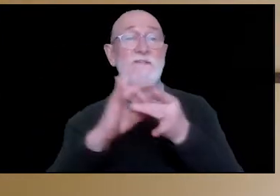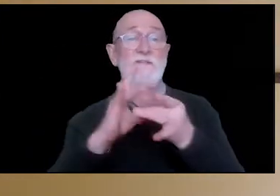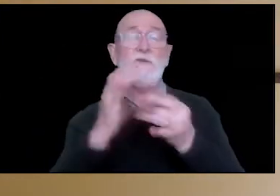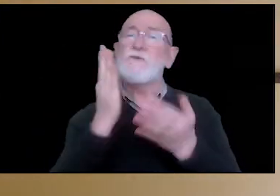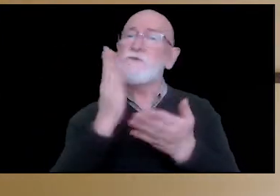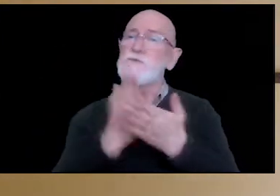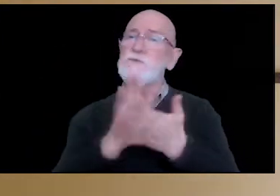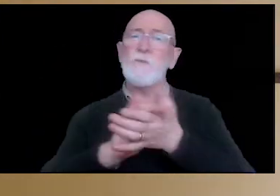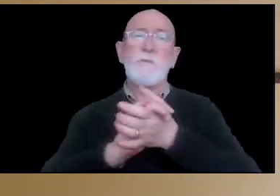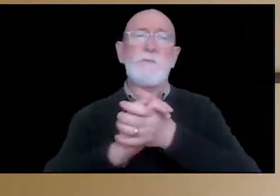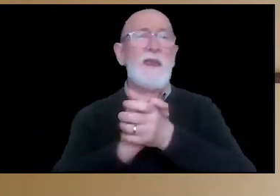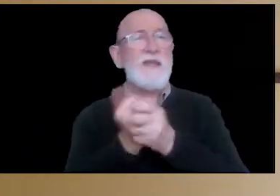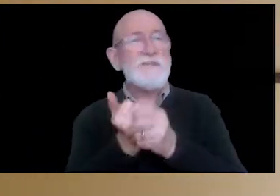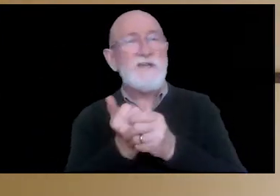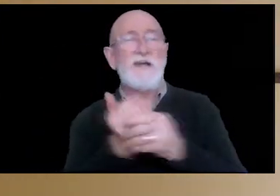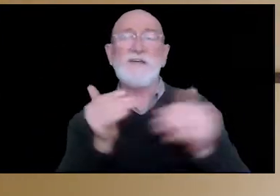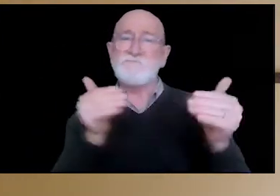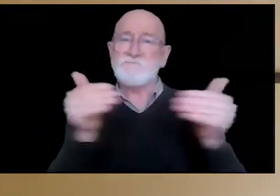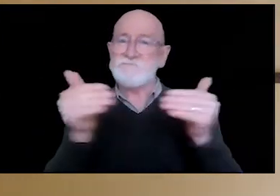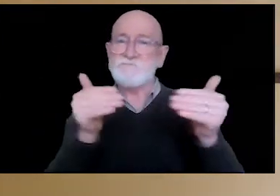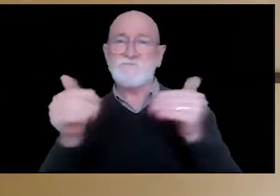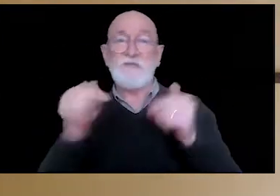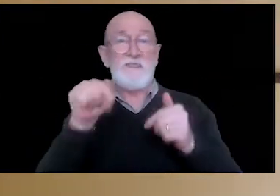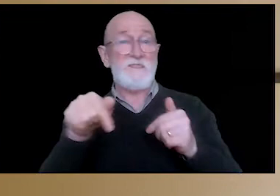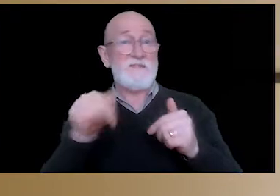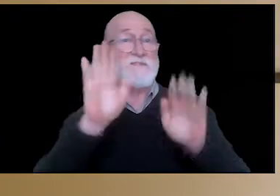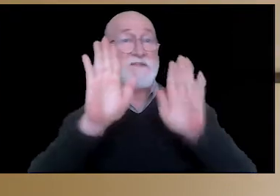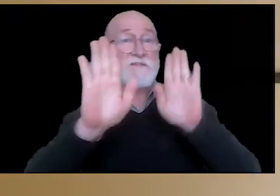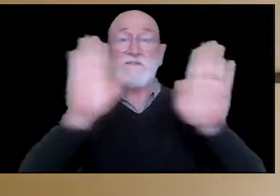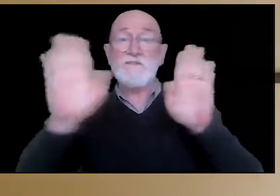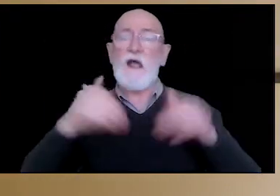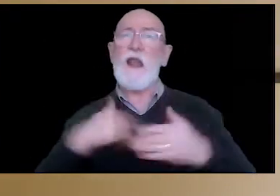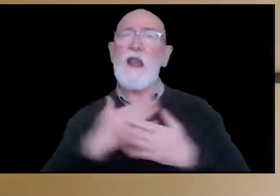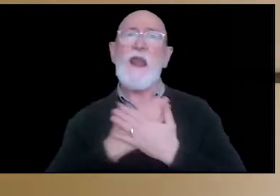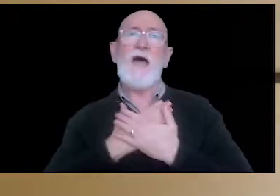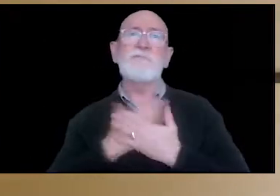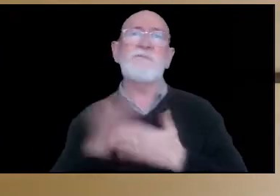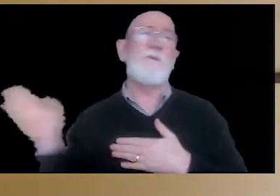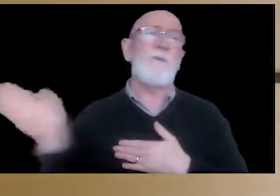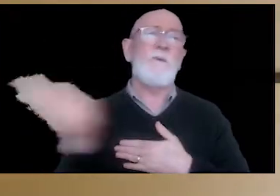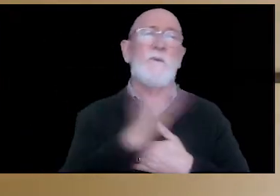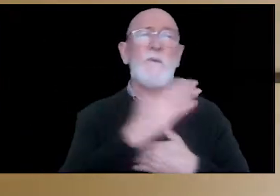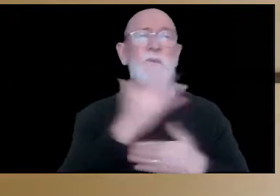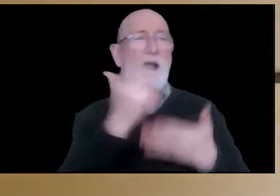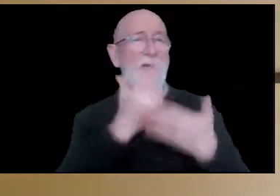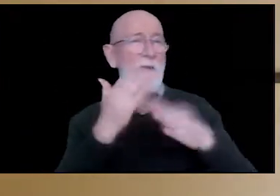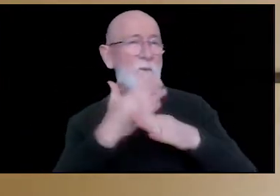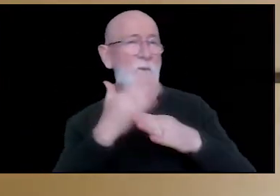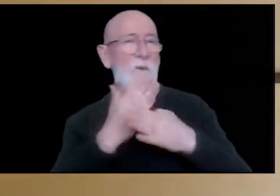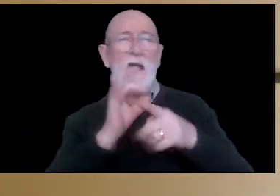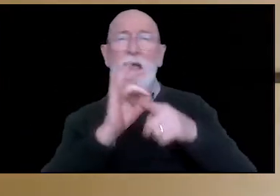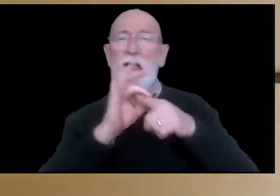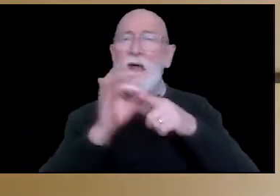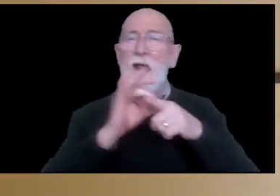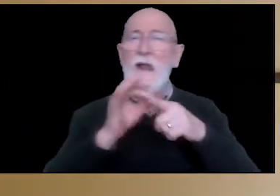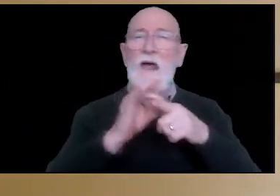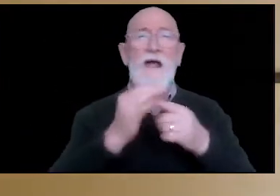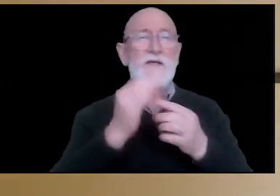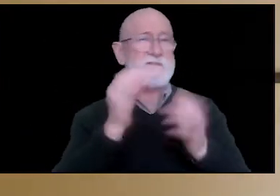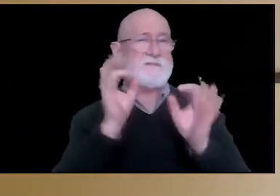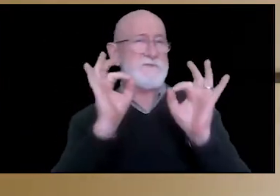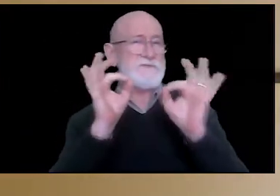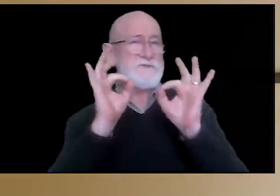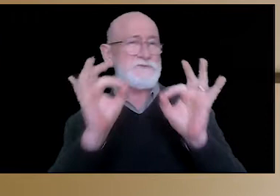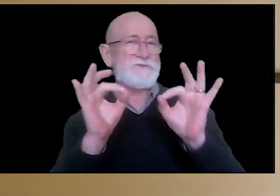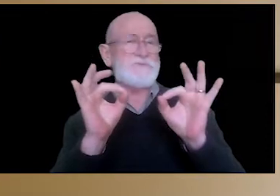It's been a real pleasure to put this exhibition together and I love all of the artworks. They're so colourful and unique and